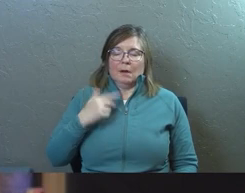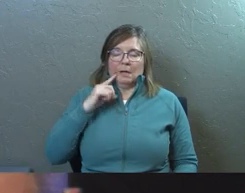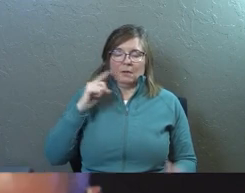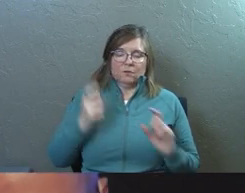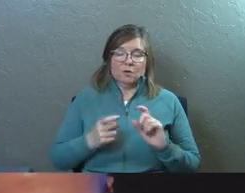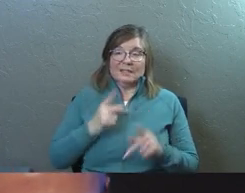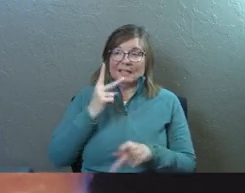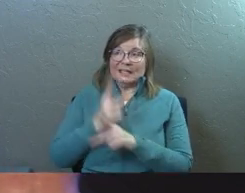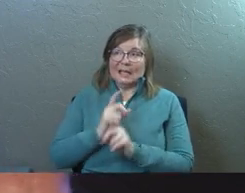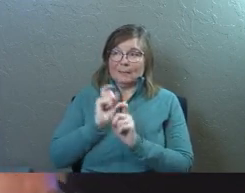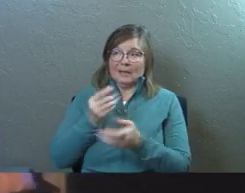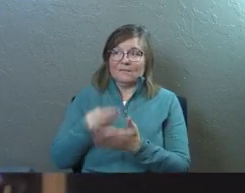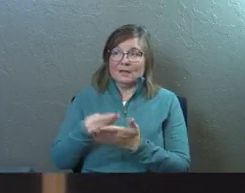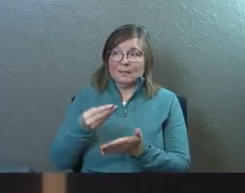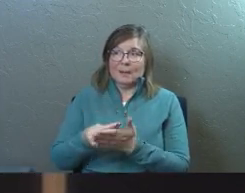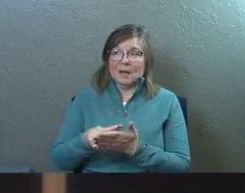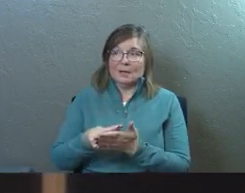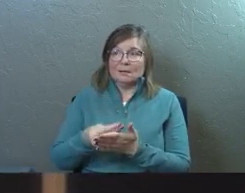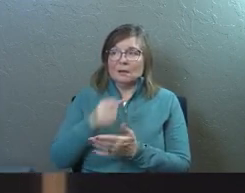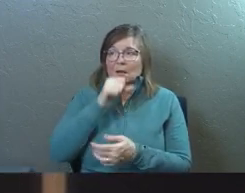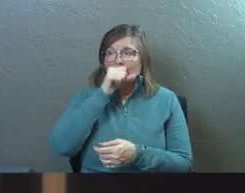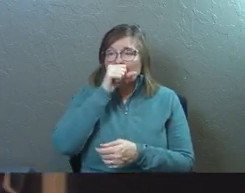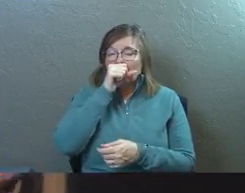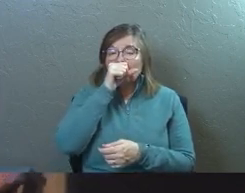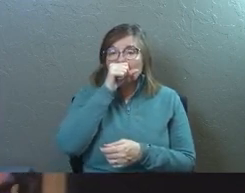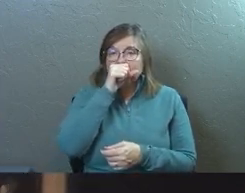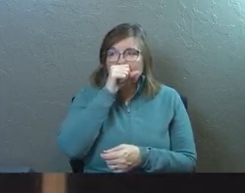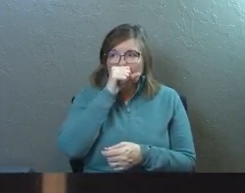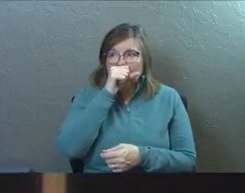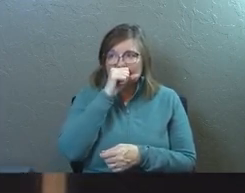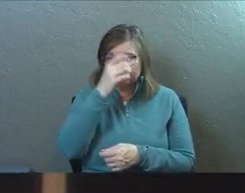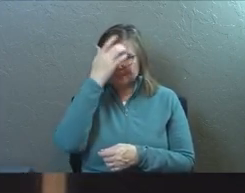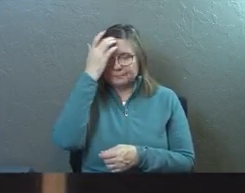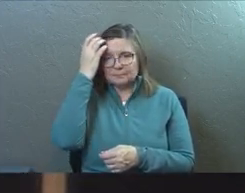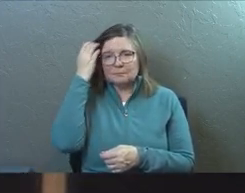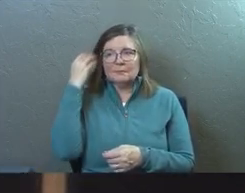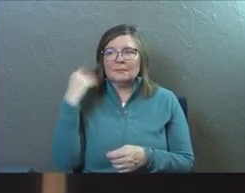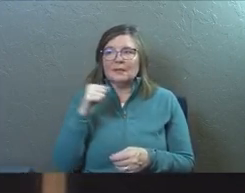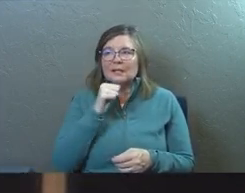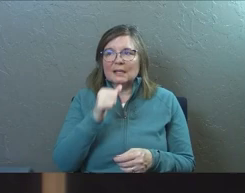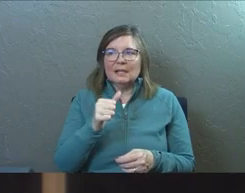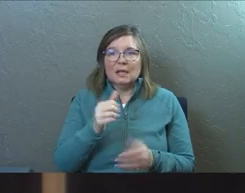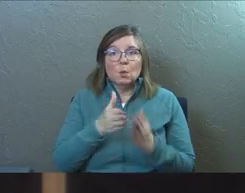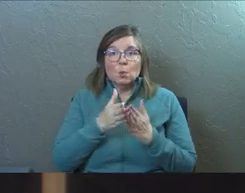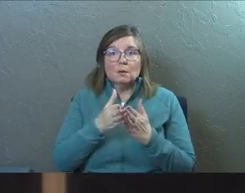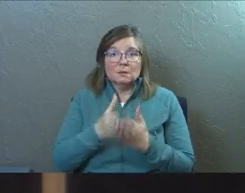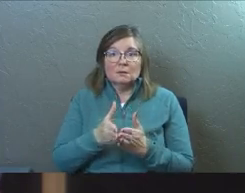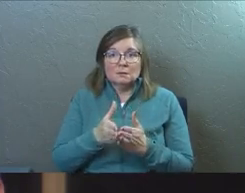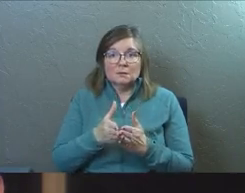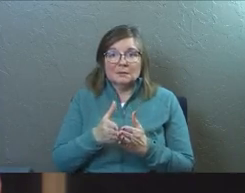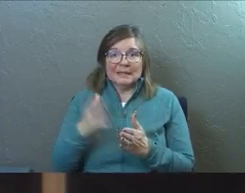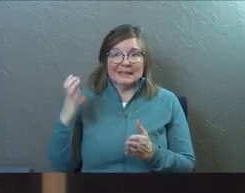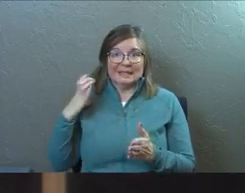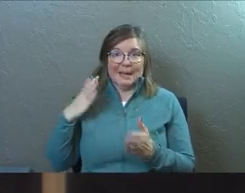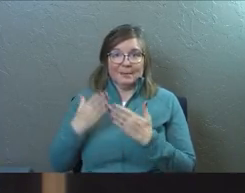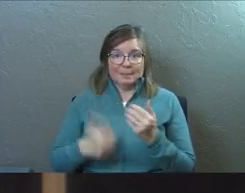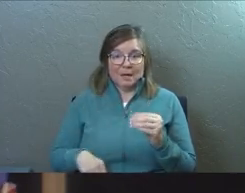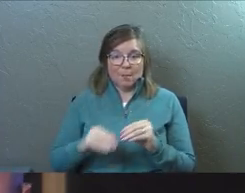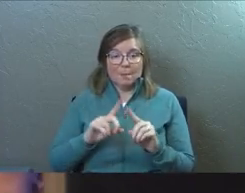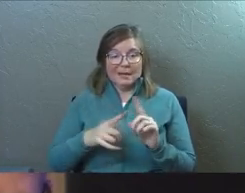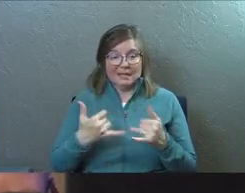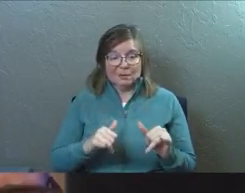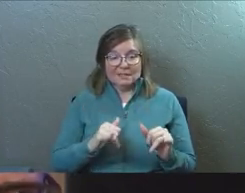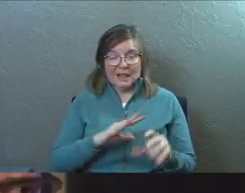he kept giving money to the slave trade and investing money in the slave trade. He wouldn't captain ships anymore. He didn't want to be that close to it.